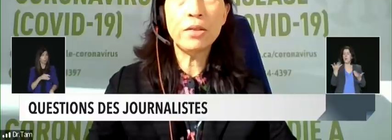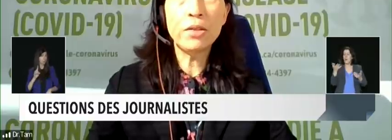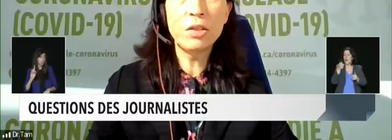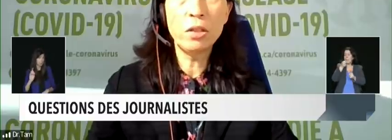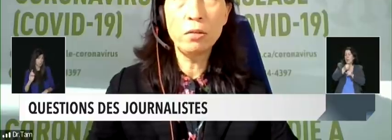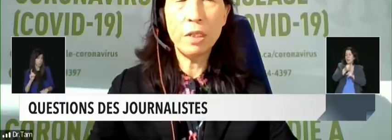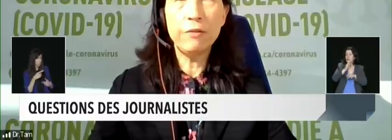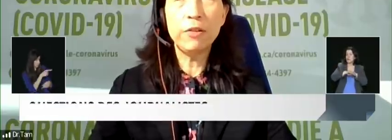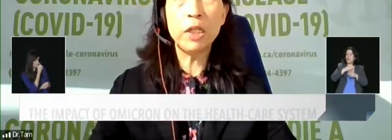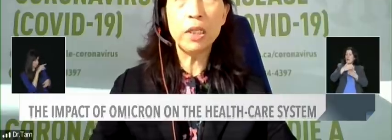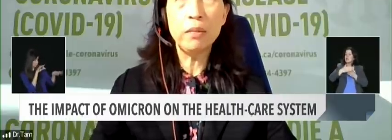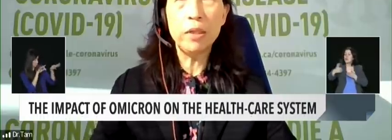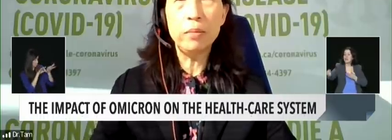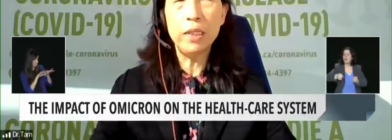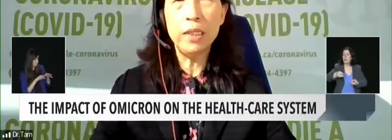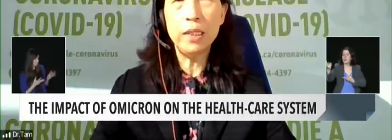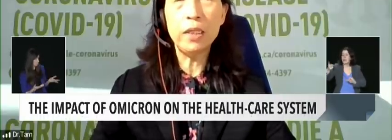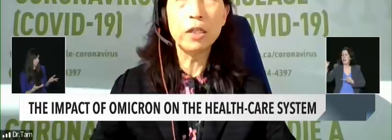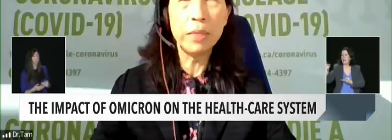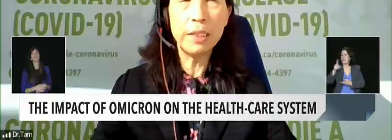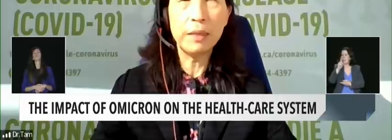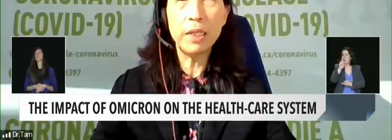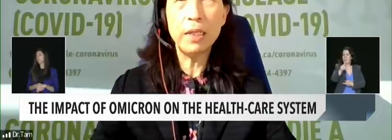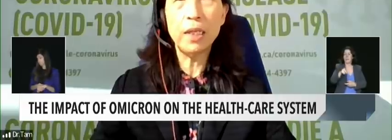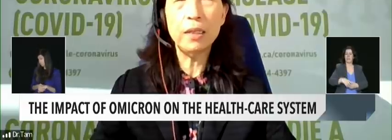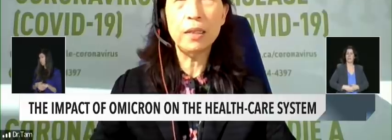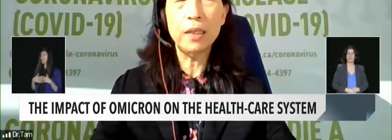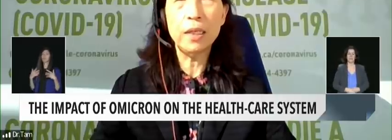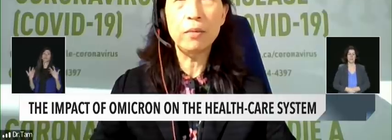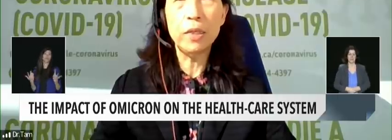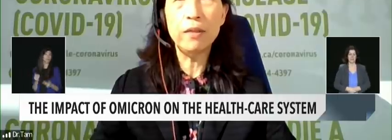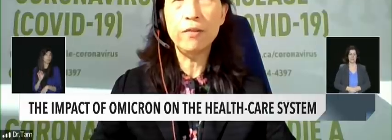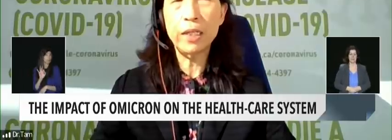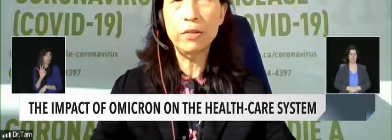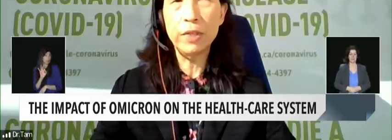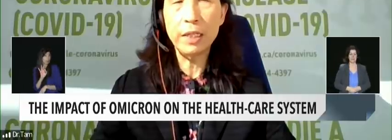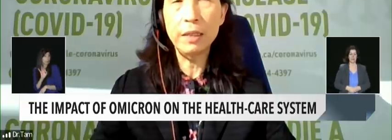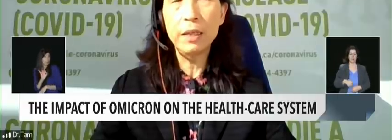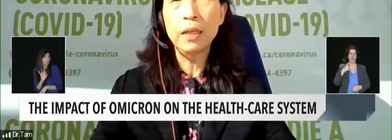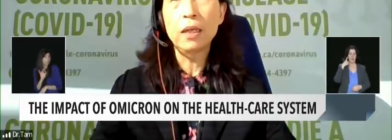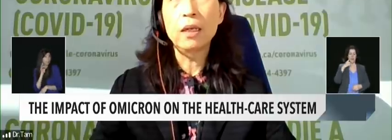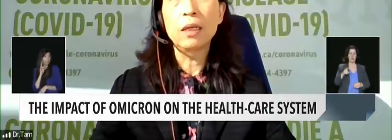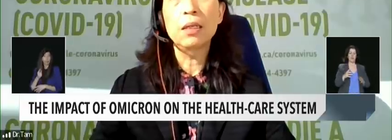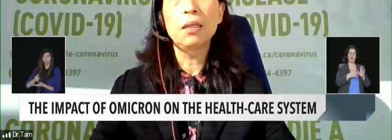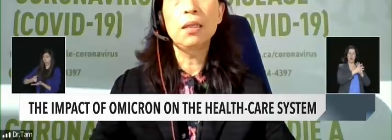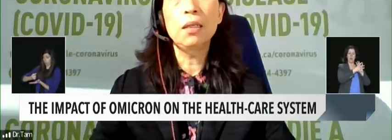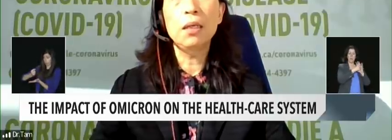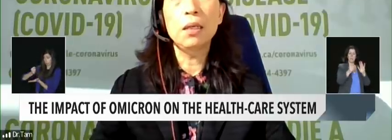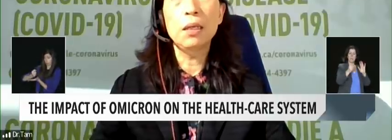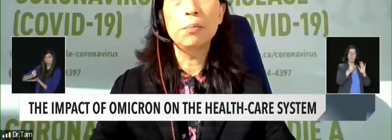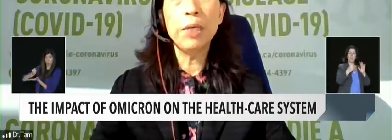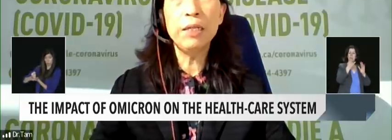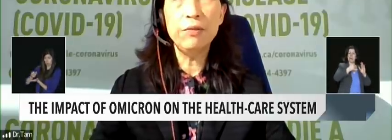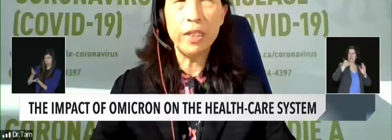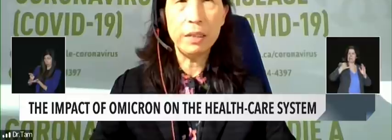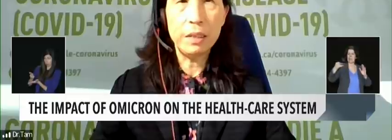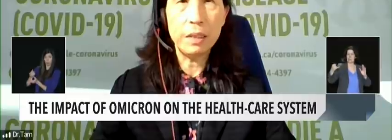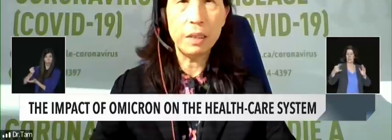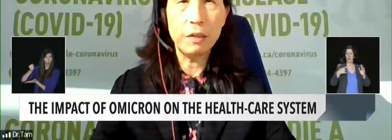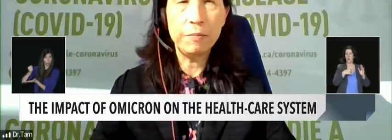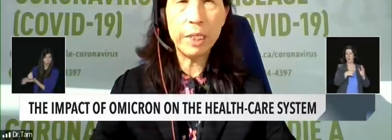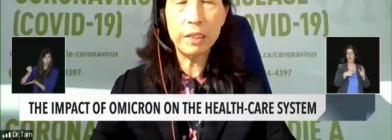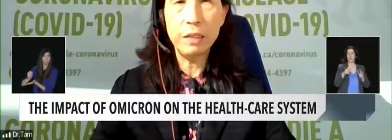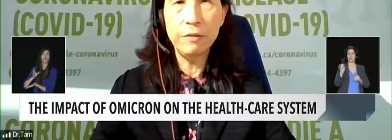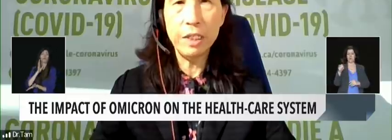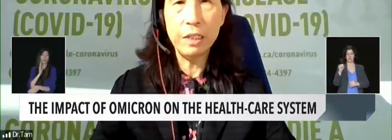Yes. So for modeling purposes, it could be something that we can factor in. The benefits